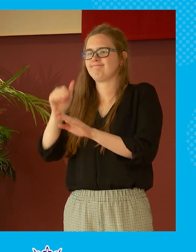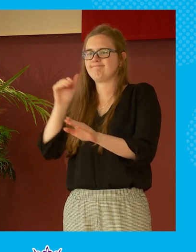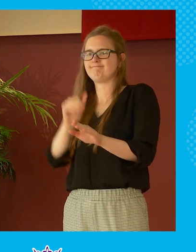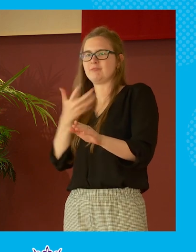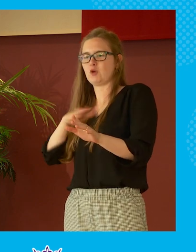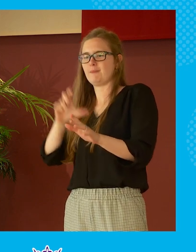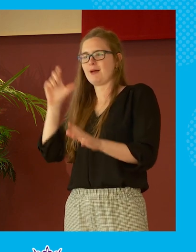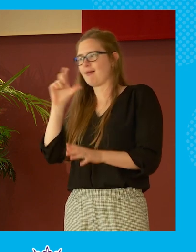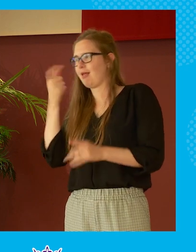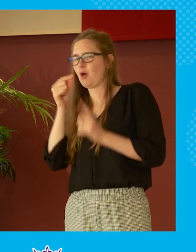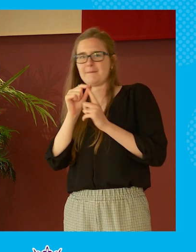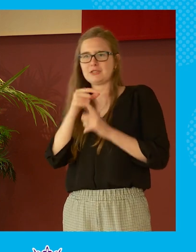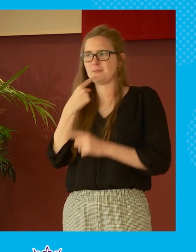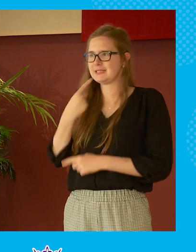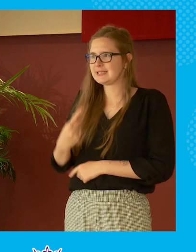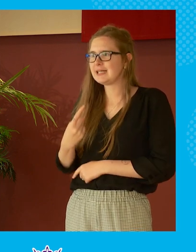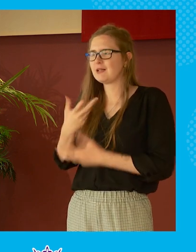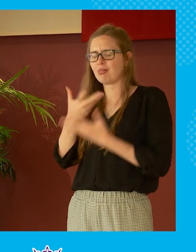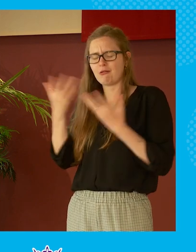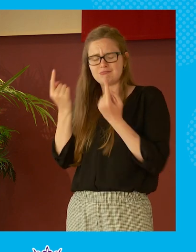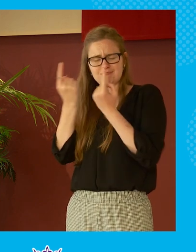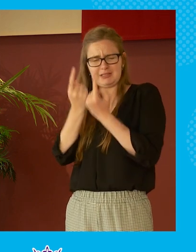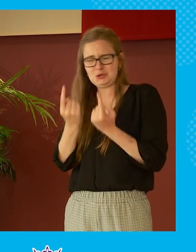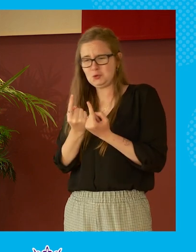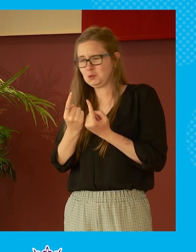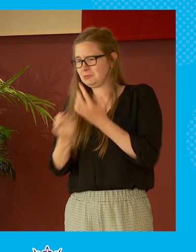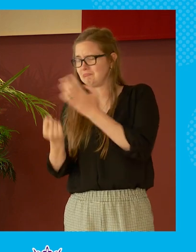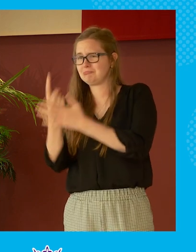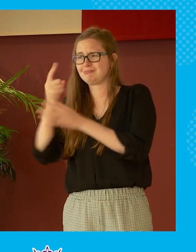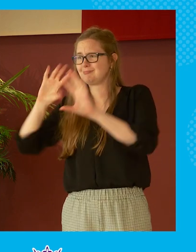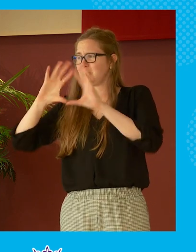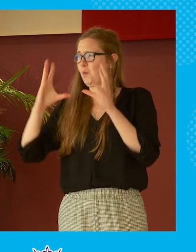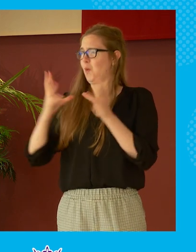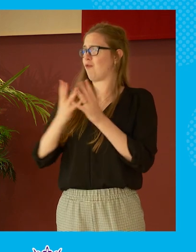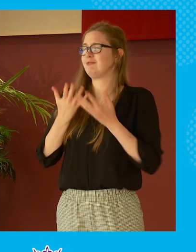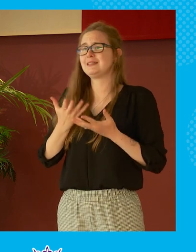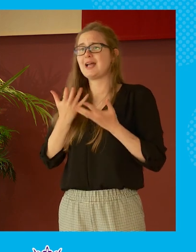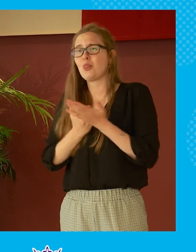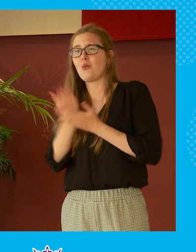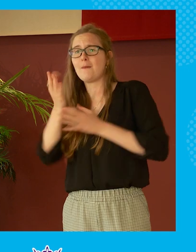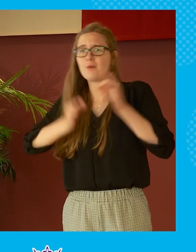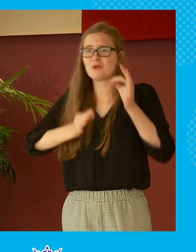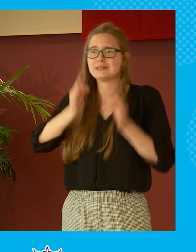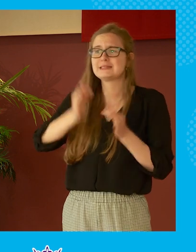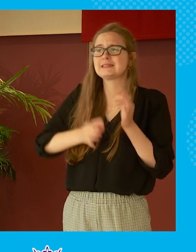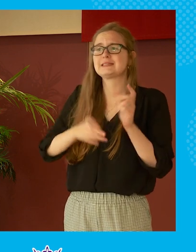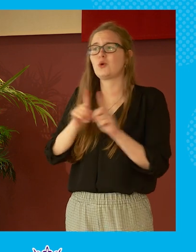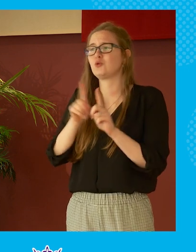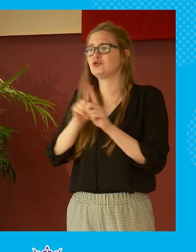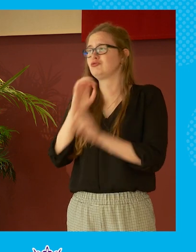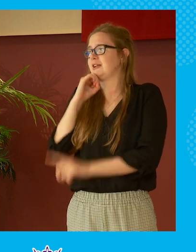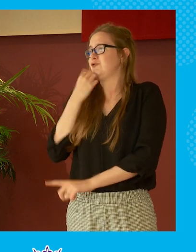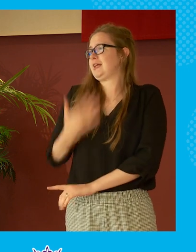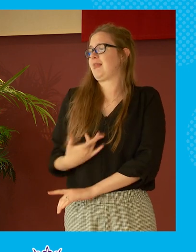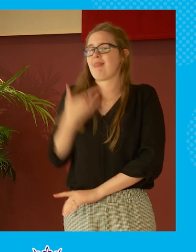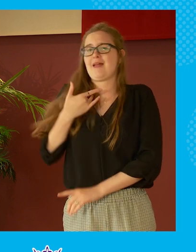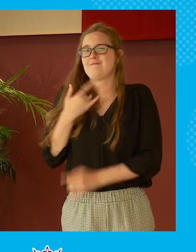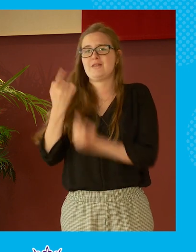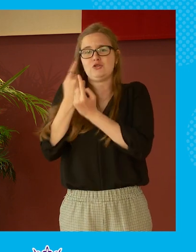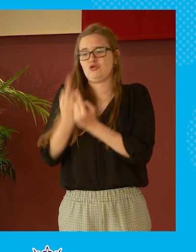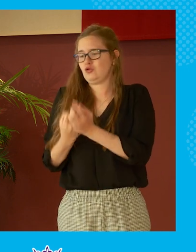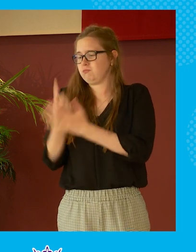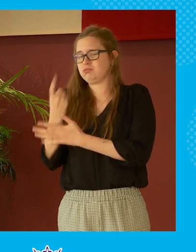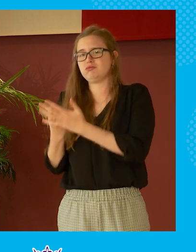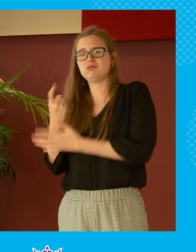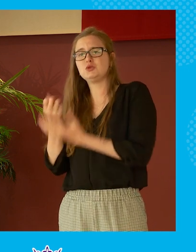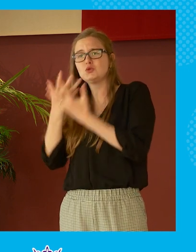from what claire and peter have said there are some huge issues before us all in the world and politics and even just day-to-day life there are so many